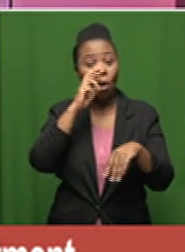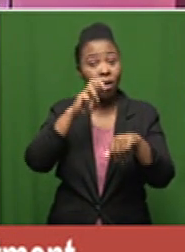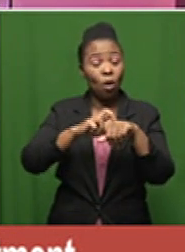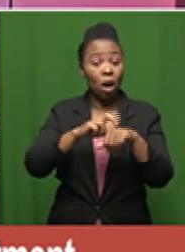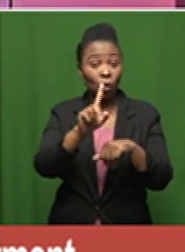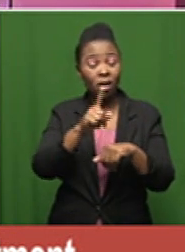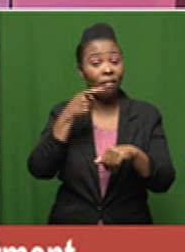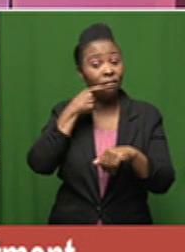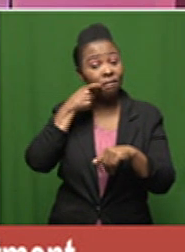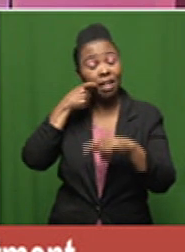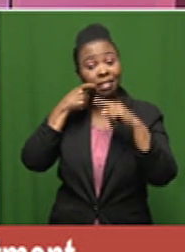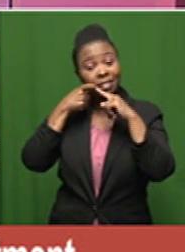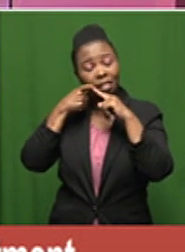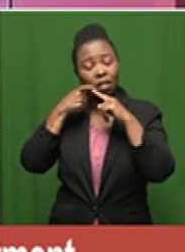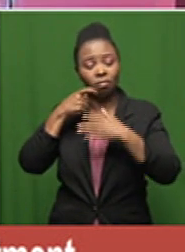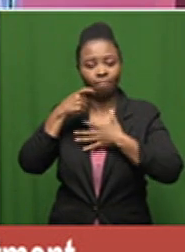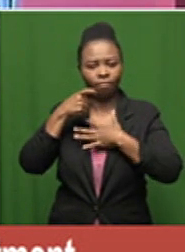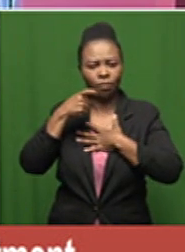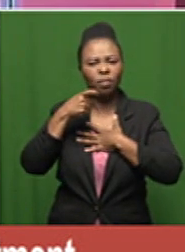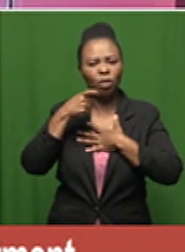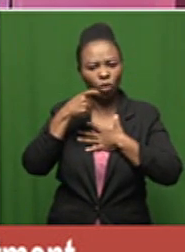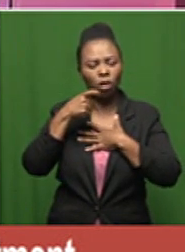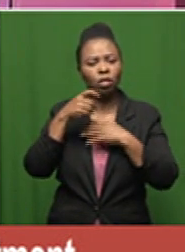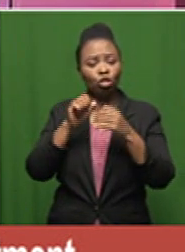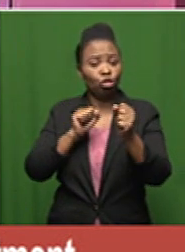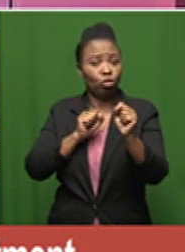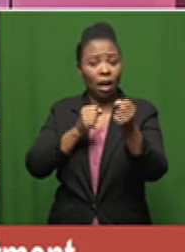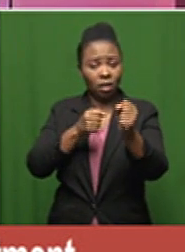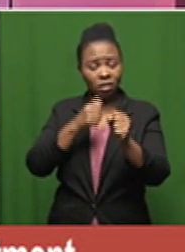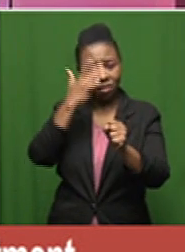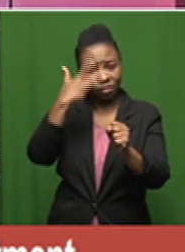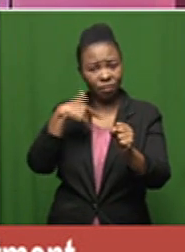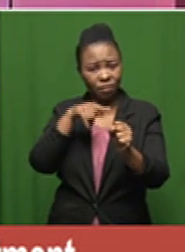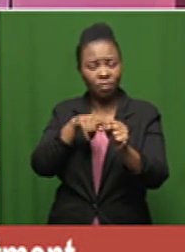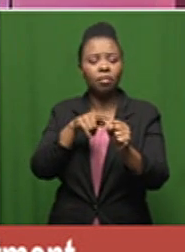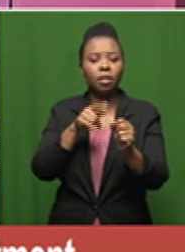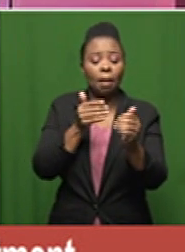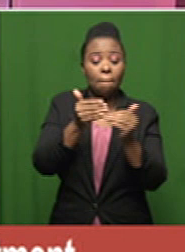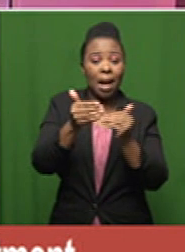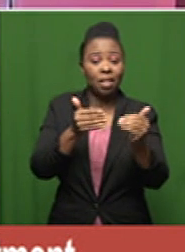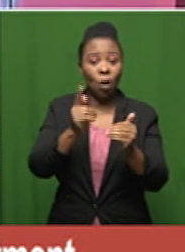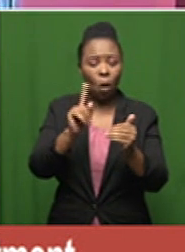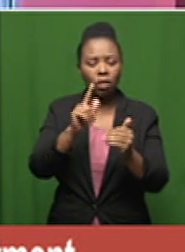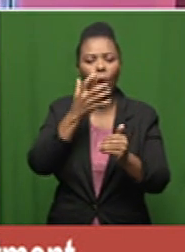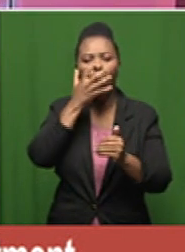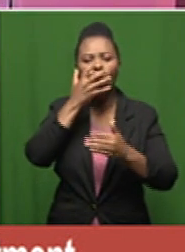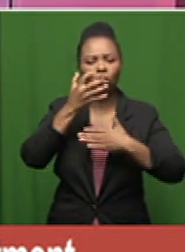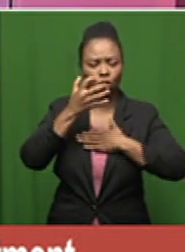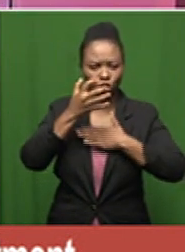as the current covert 19 inpatient strategy relies on managing oxygenation could be